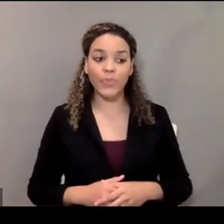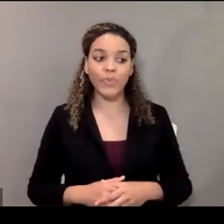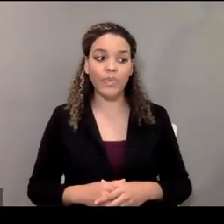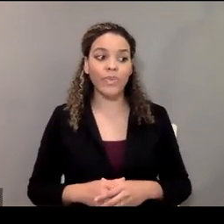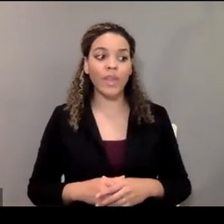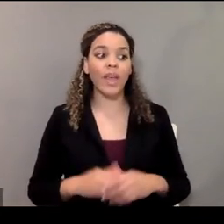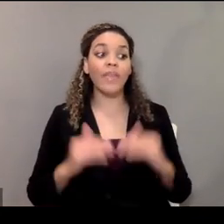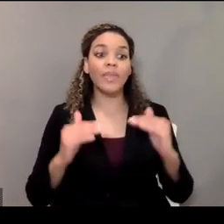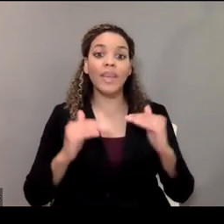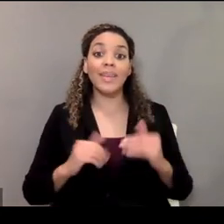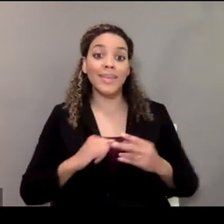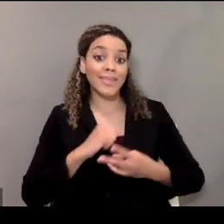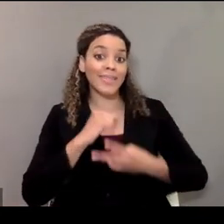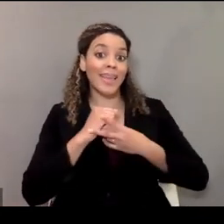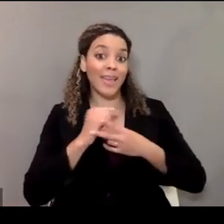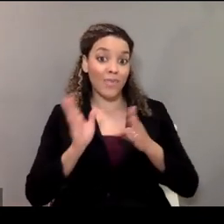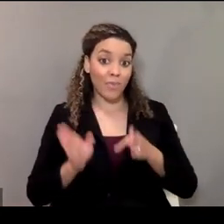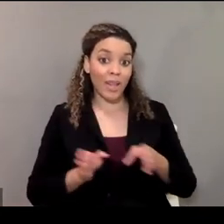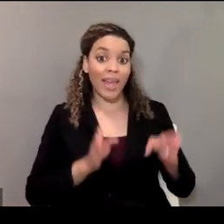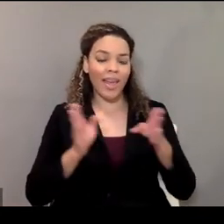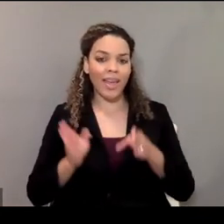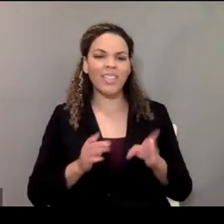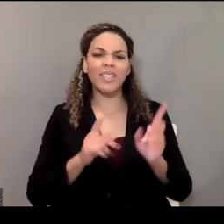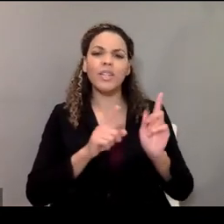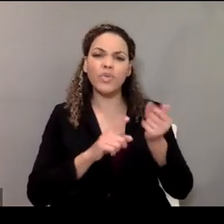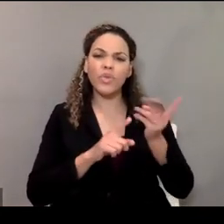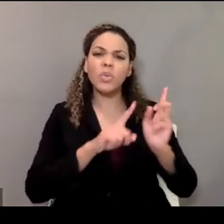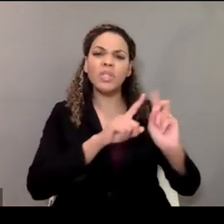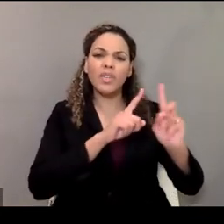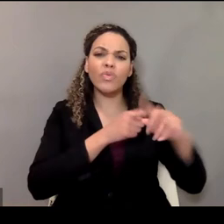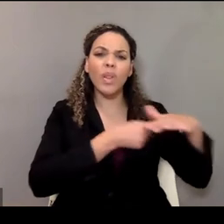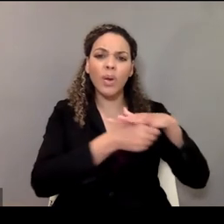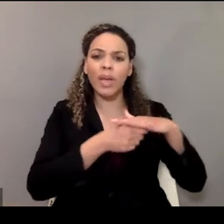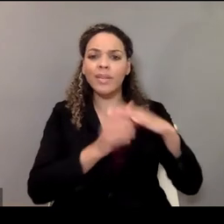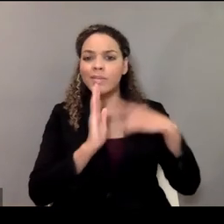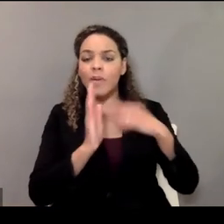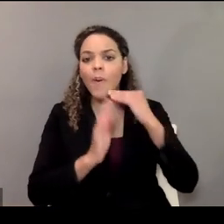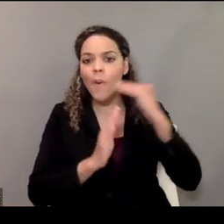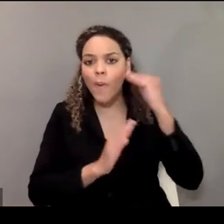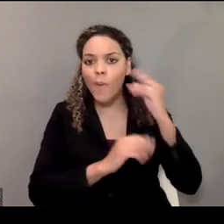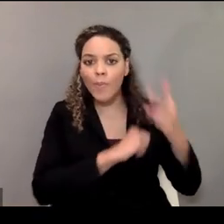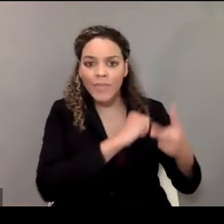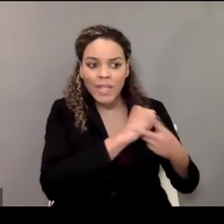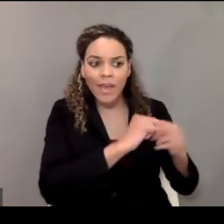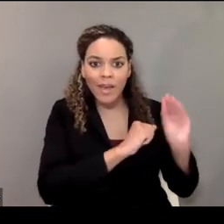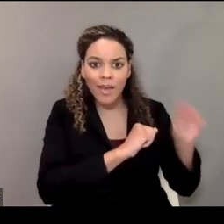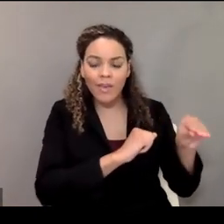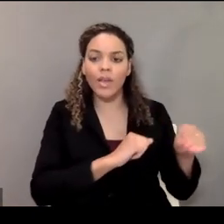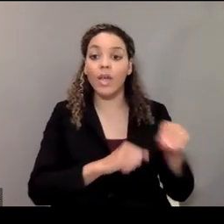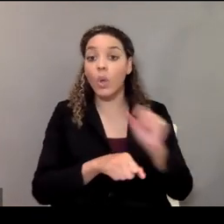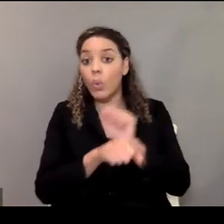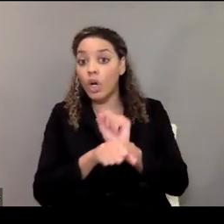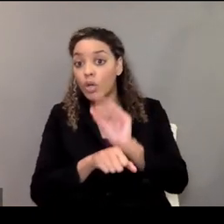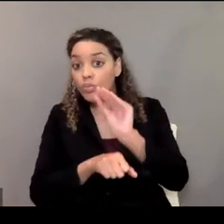And then to save this plan in a few locations, at home, at work, probably in